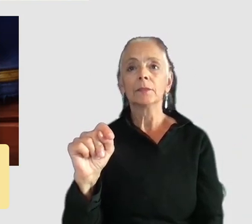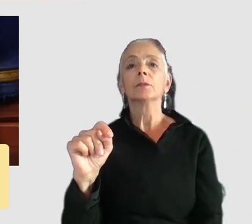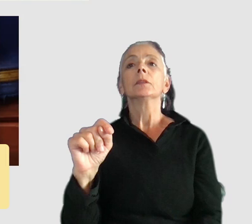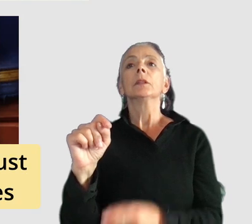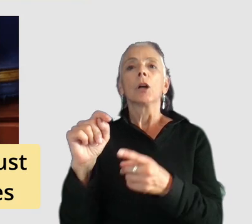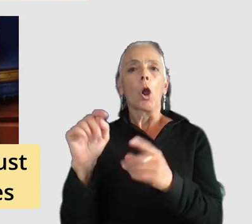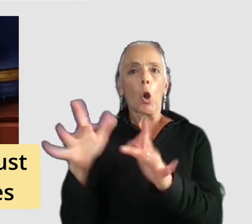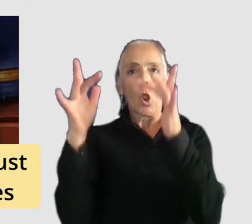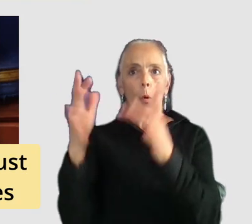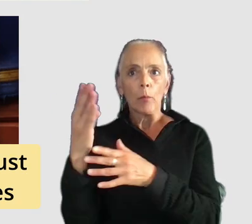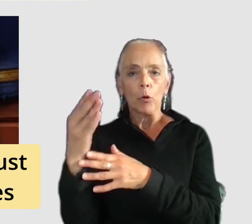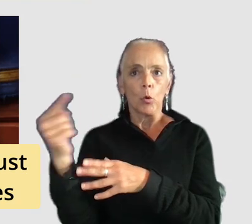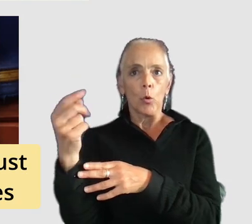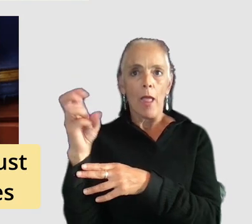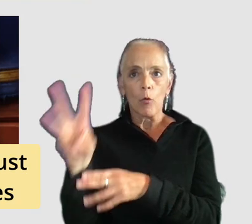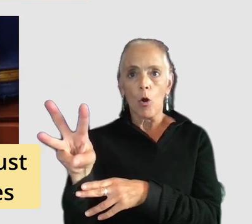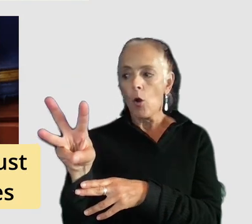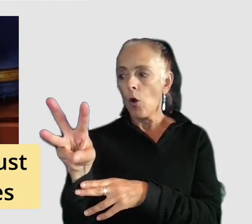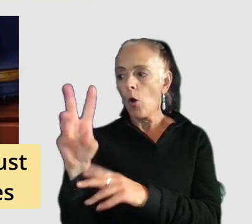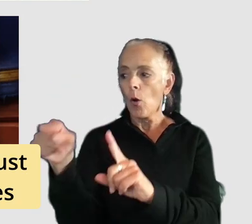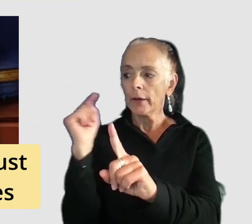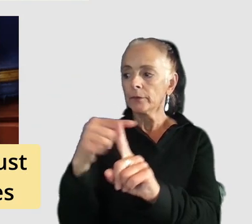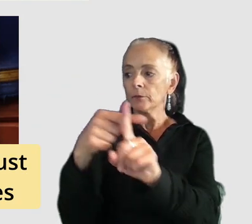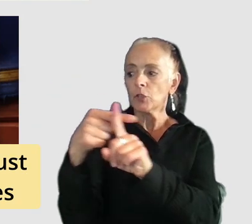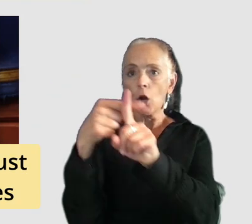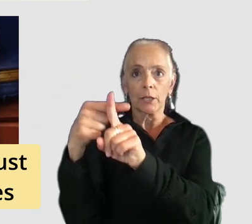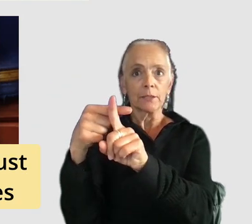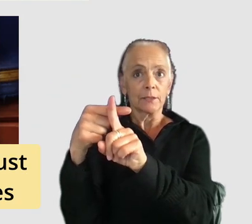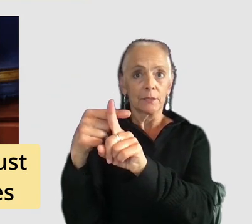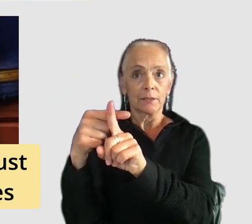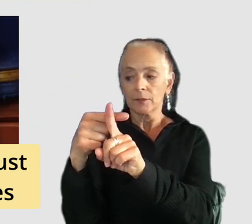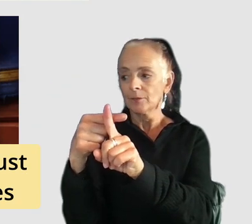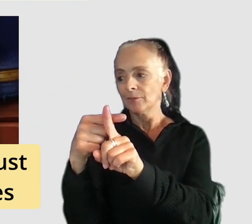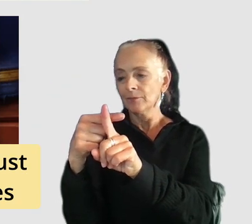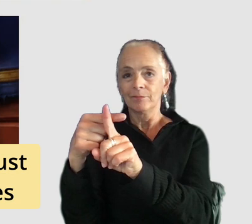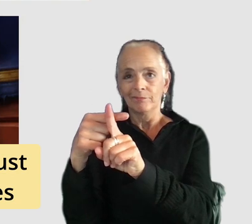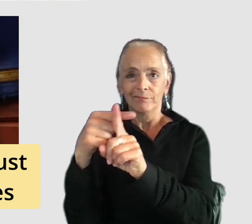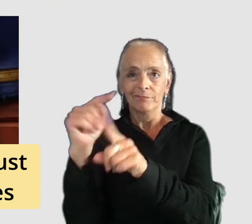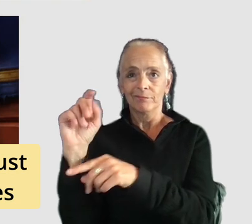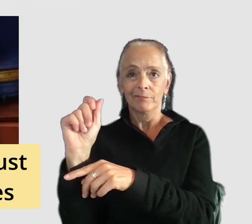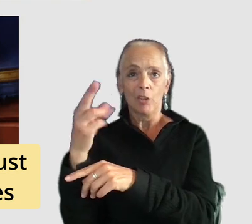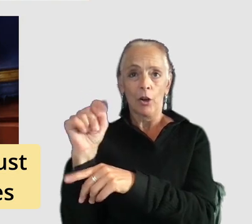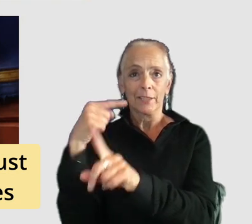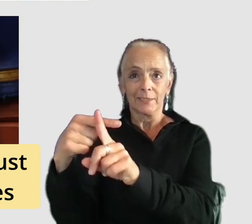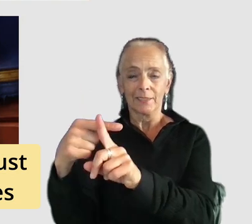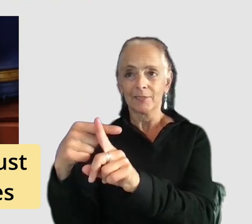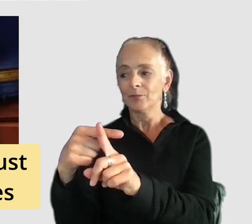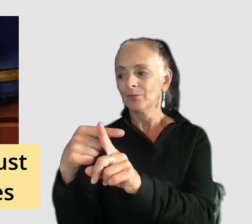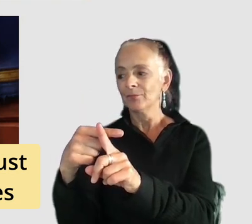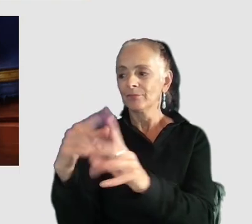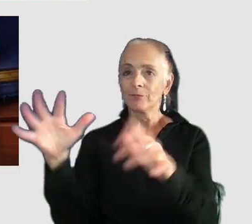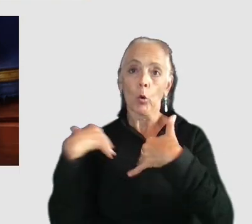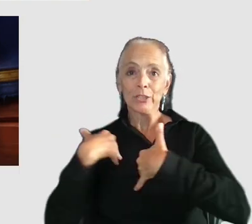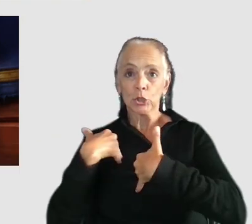glowy blue arrow and a like a targeting a target it's just called a target um for targeting creatures